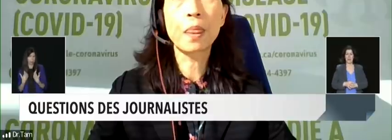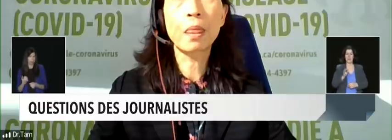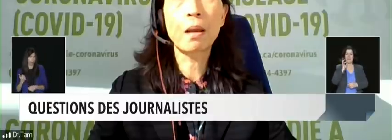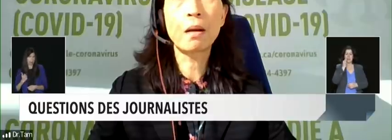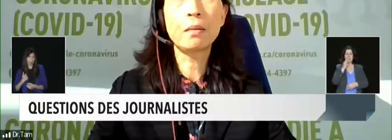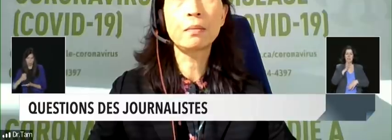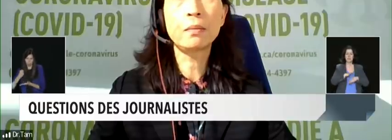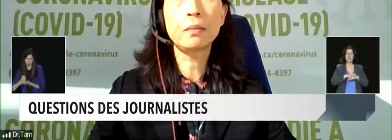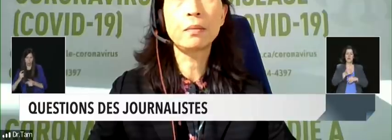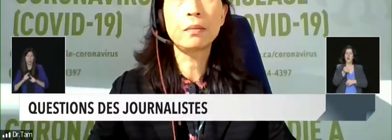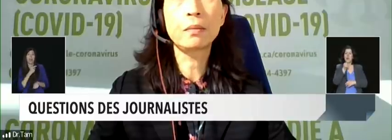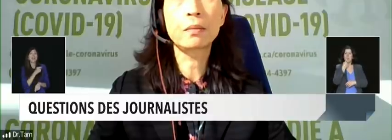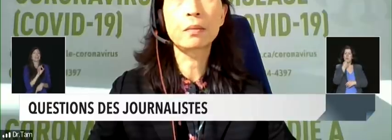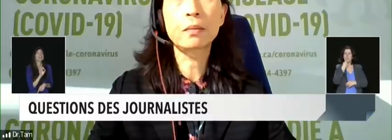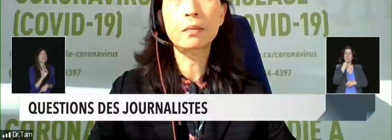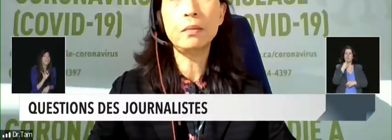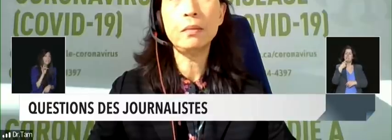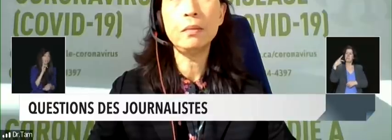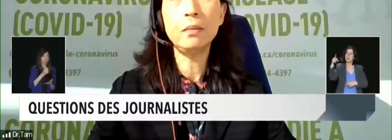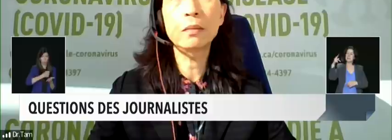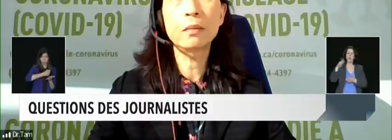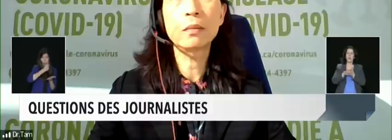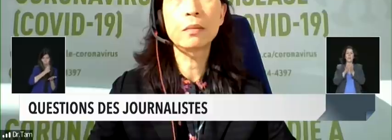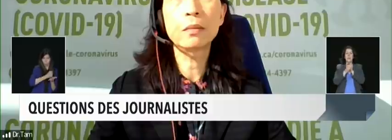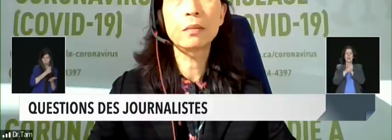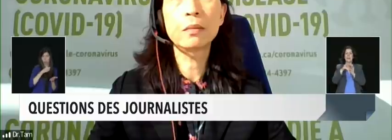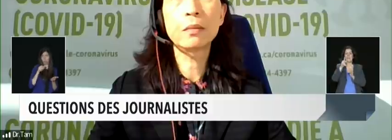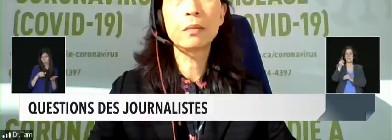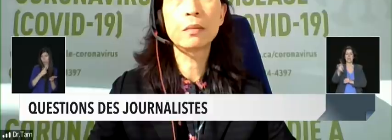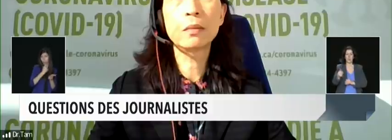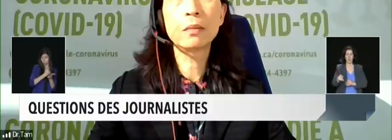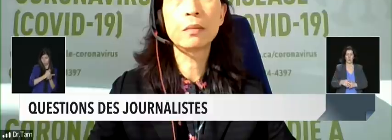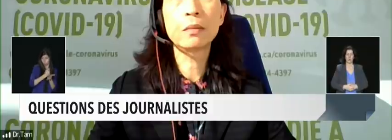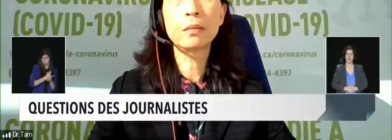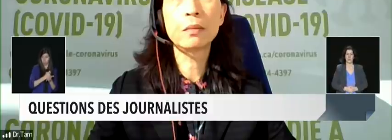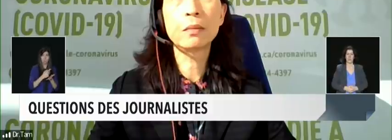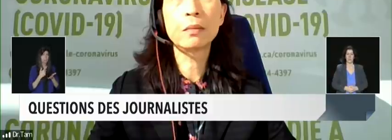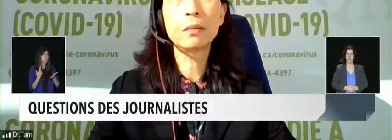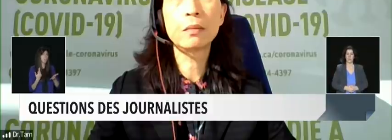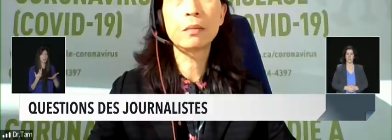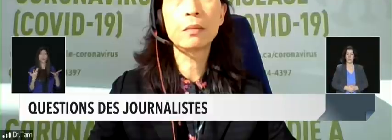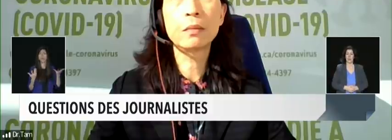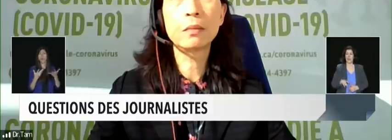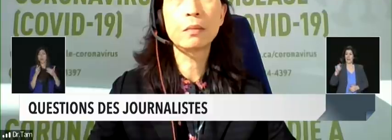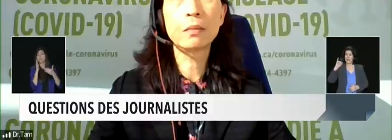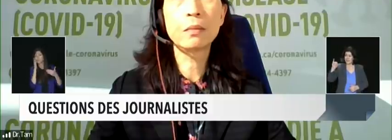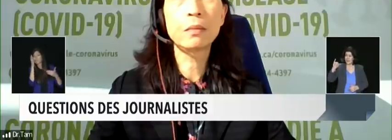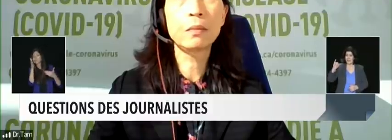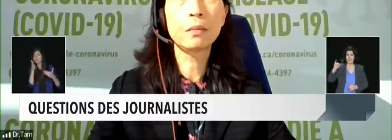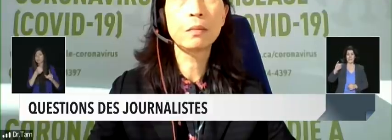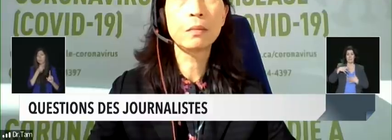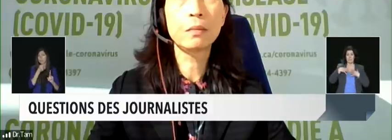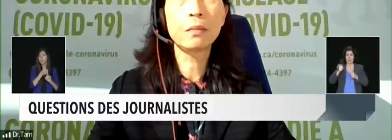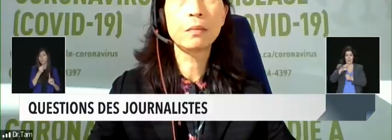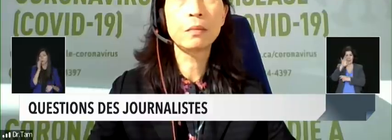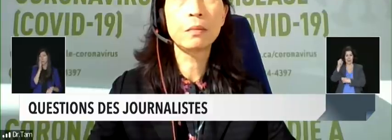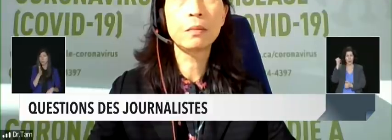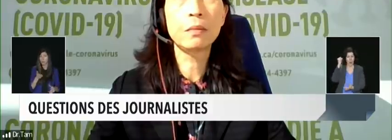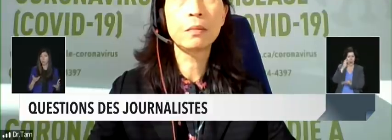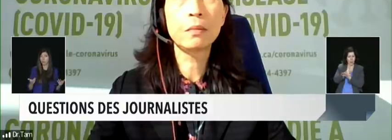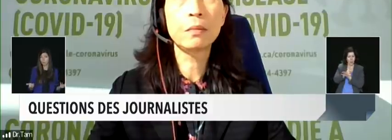does get approved by Health Canada, what kind of an impact that will have on, for example, future modeling, like the modeling you